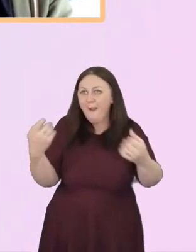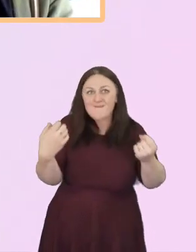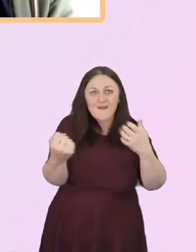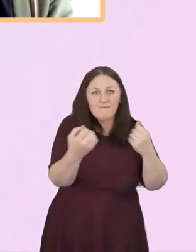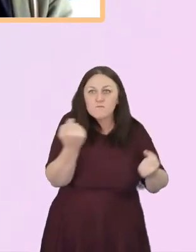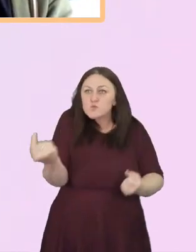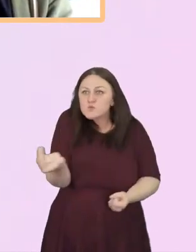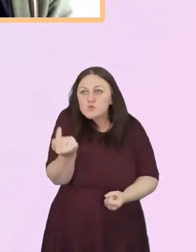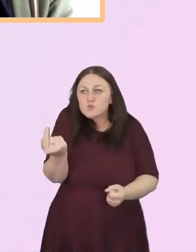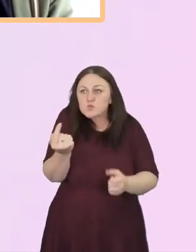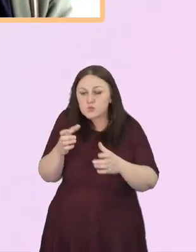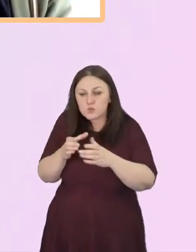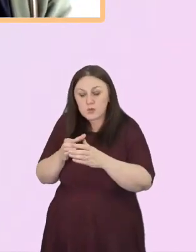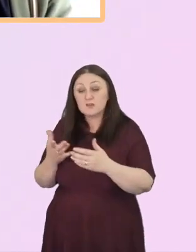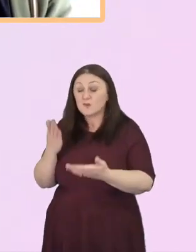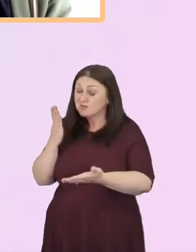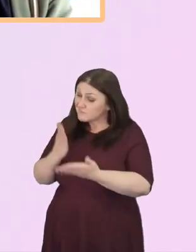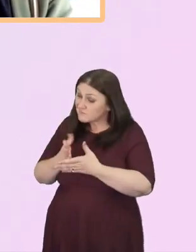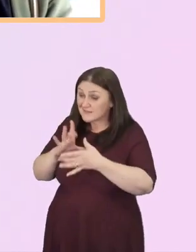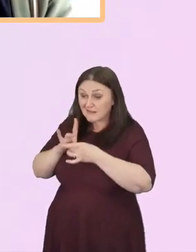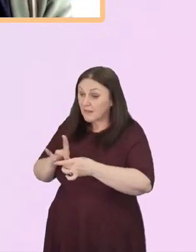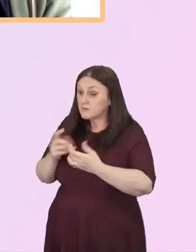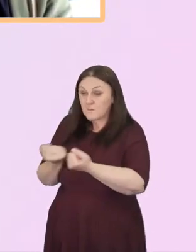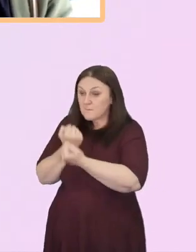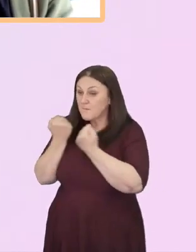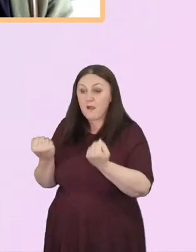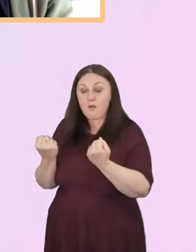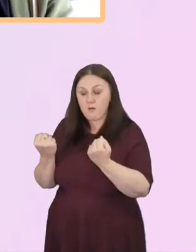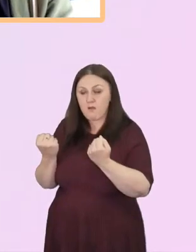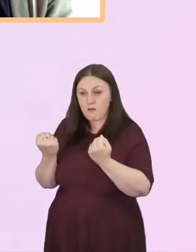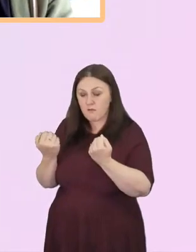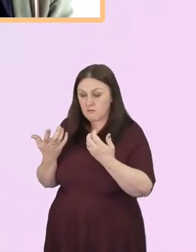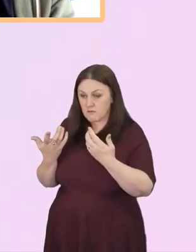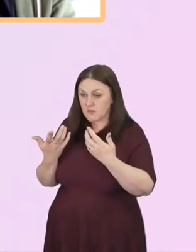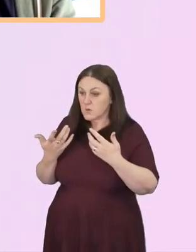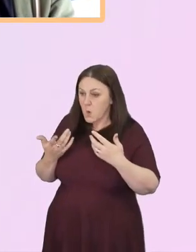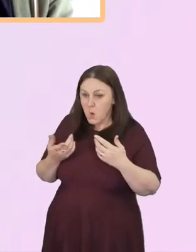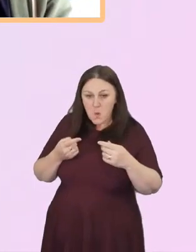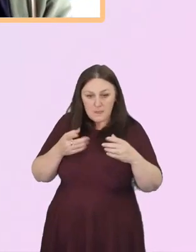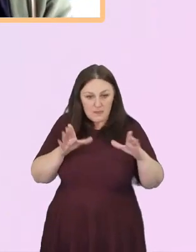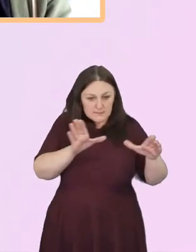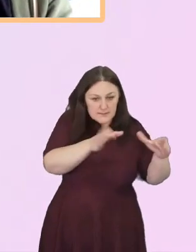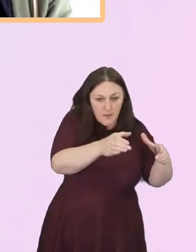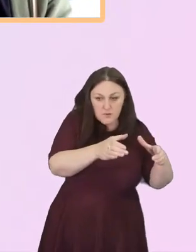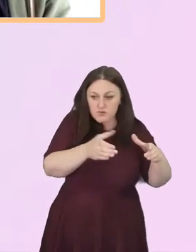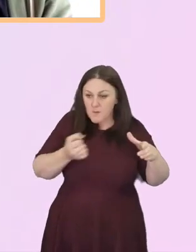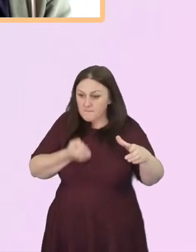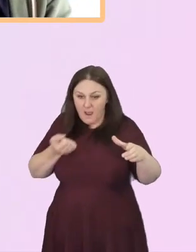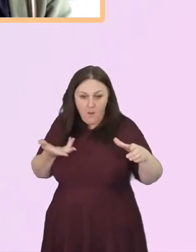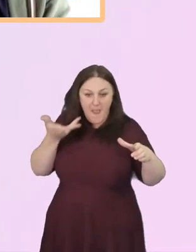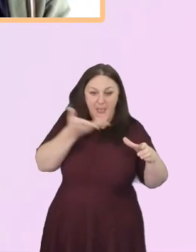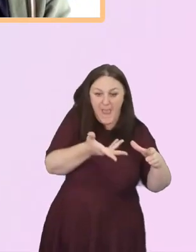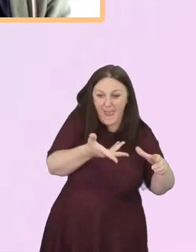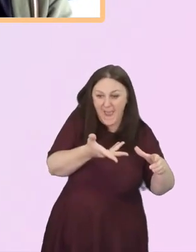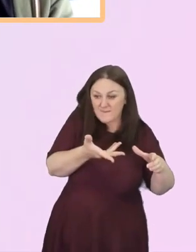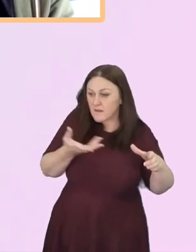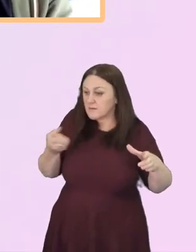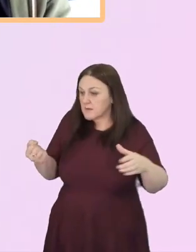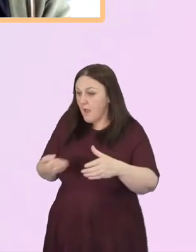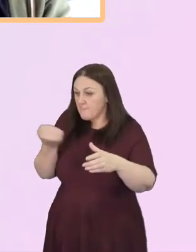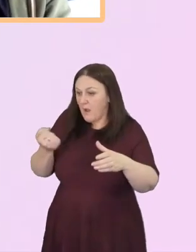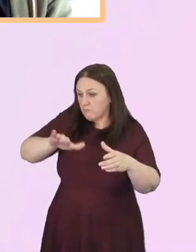the power that is given to certain people, and that's been shaped by whiteness,